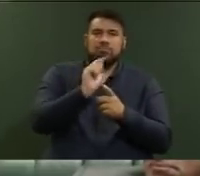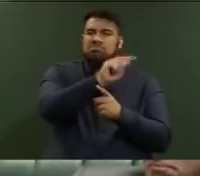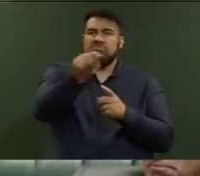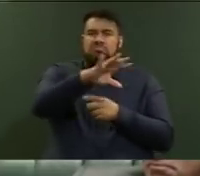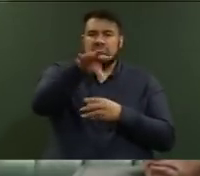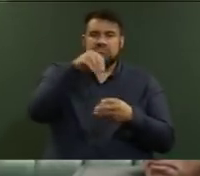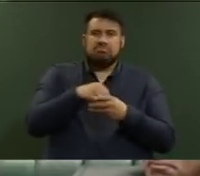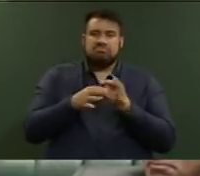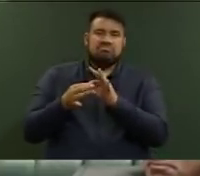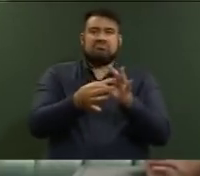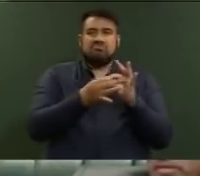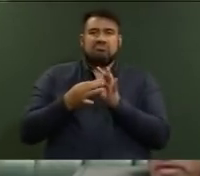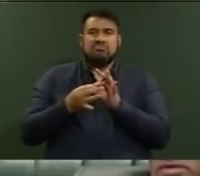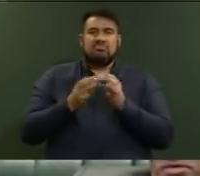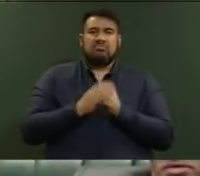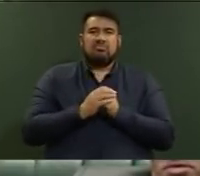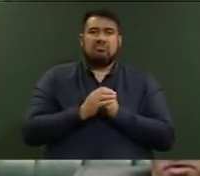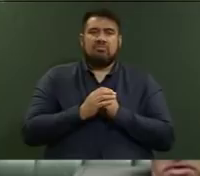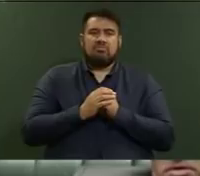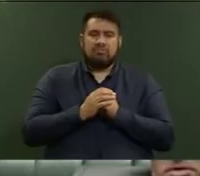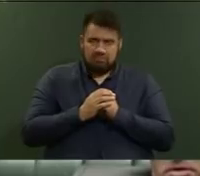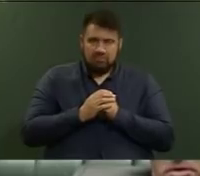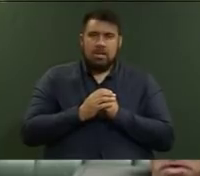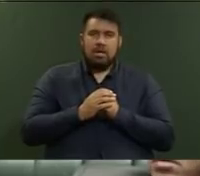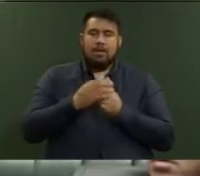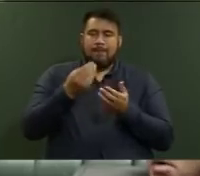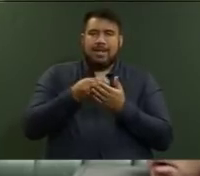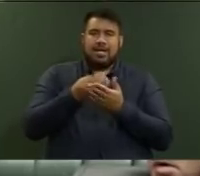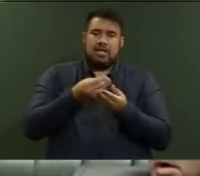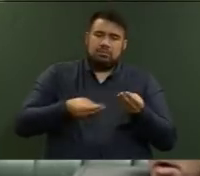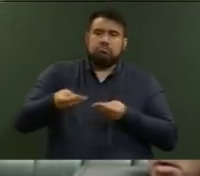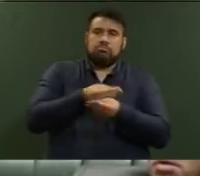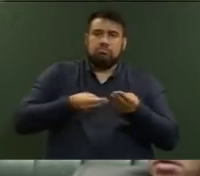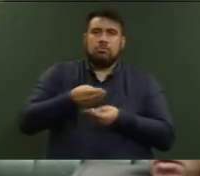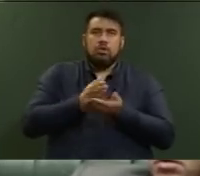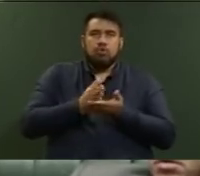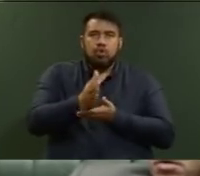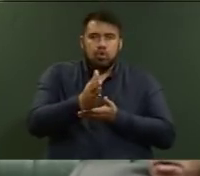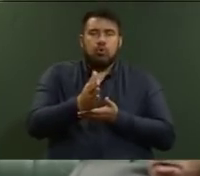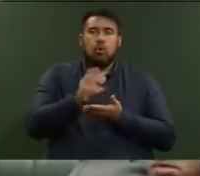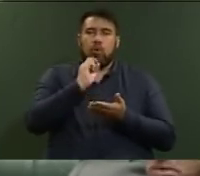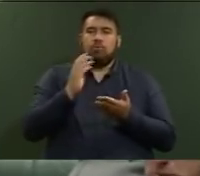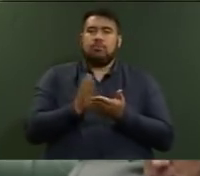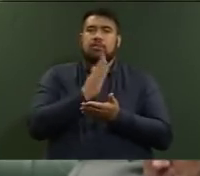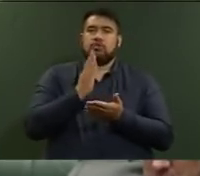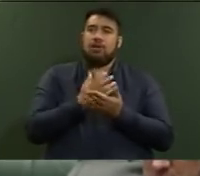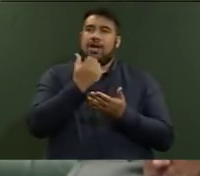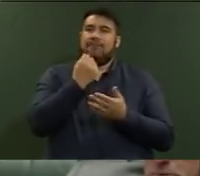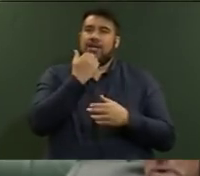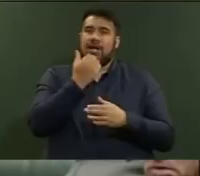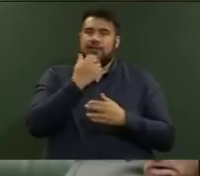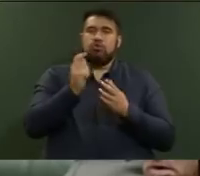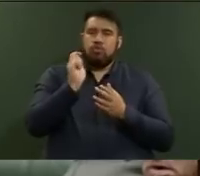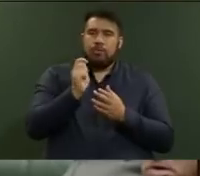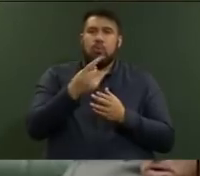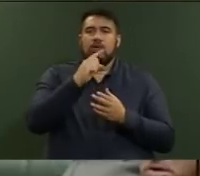We expect the capital to be recycled across the programme and be sufficient for the Government to build 100,000